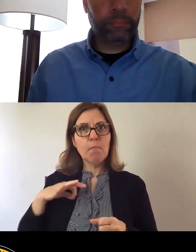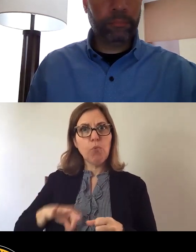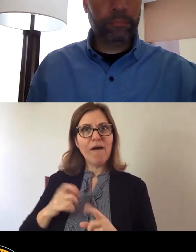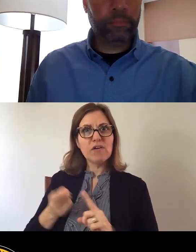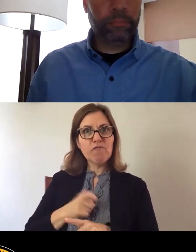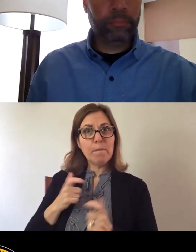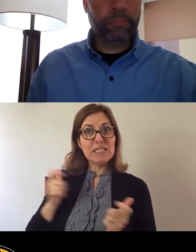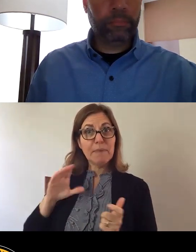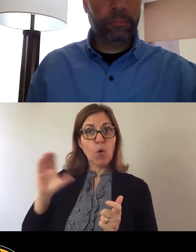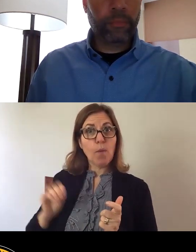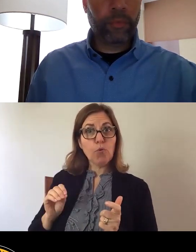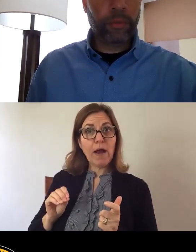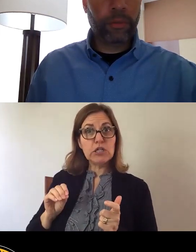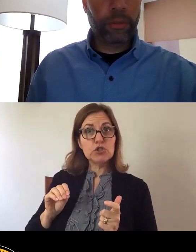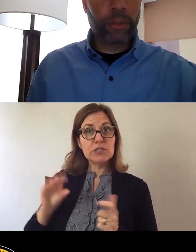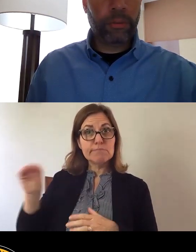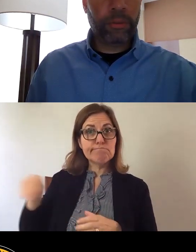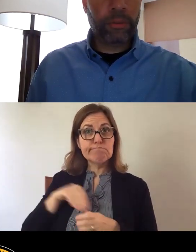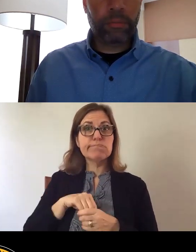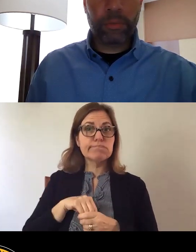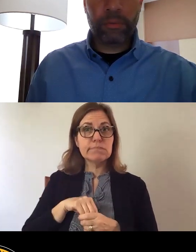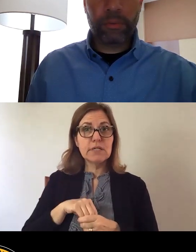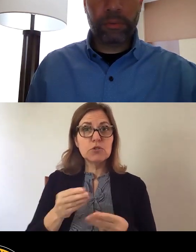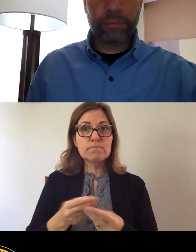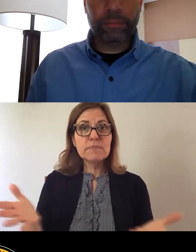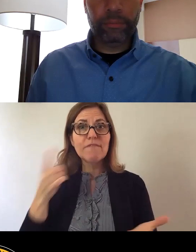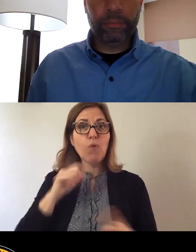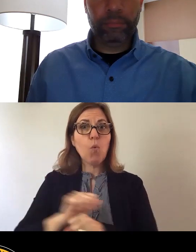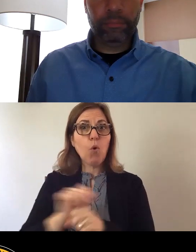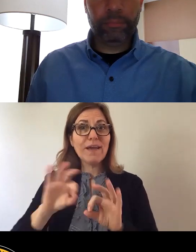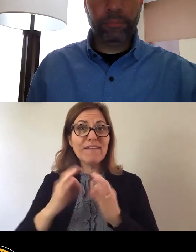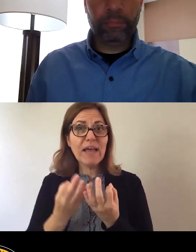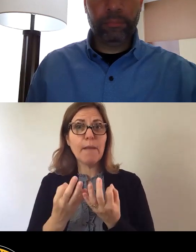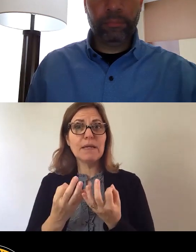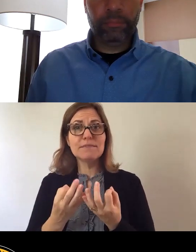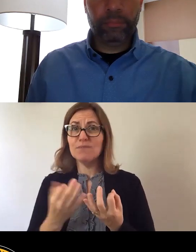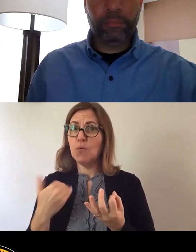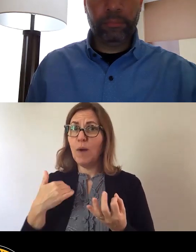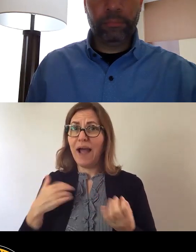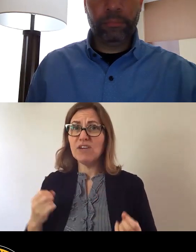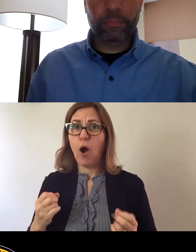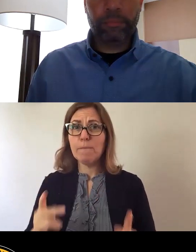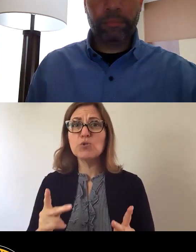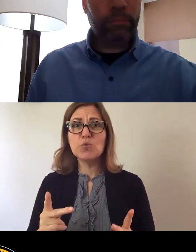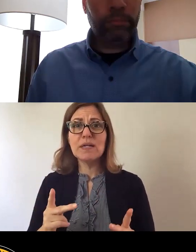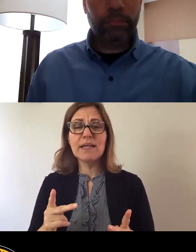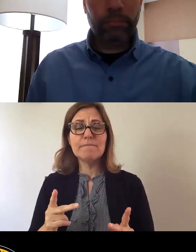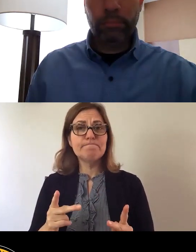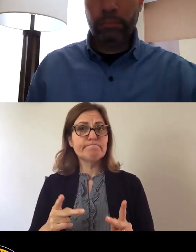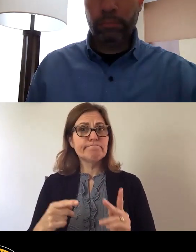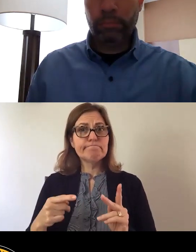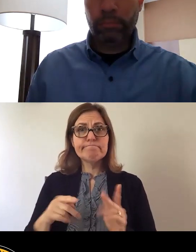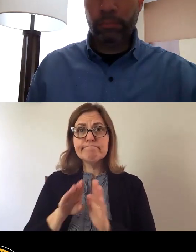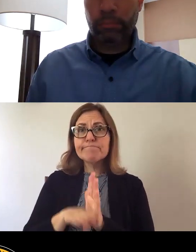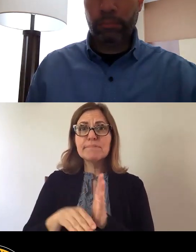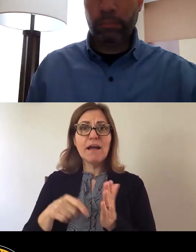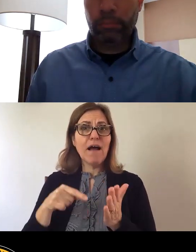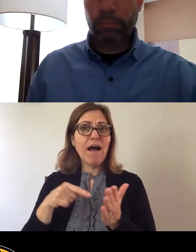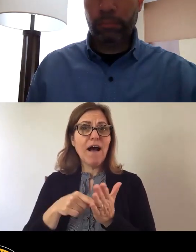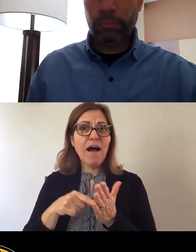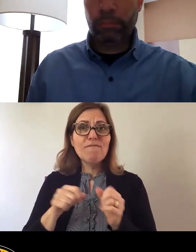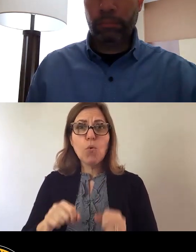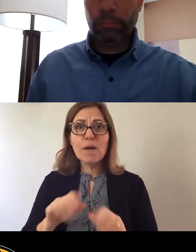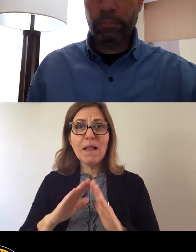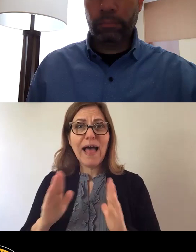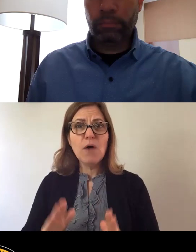into the hands of our working families? We have an opportunity here. Affordable housing, we should not walk away from this